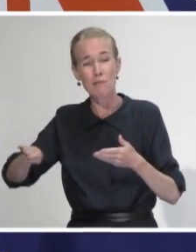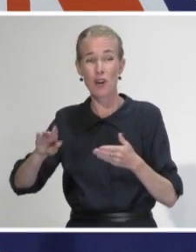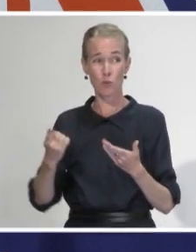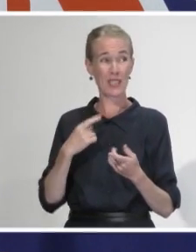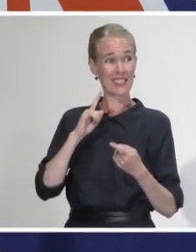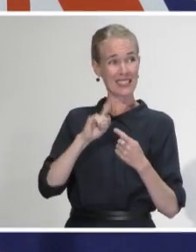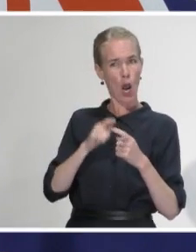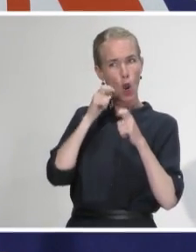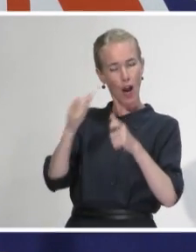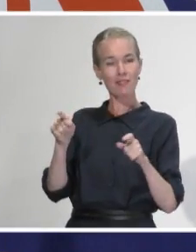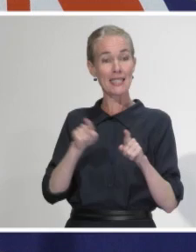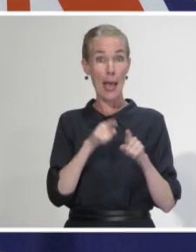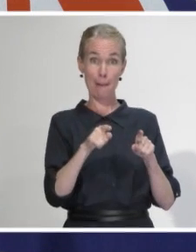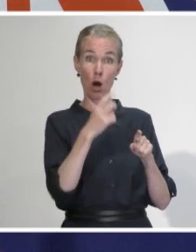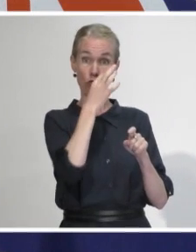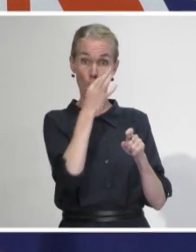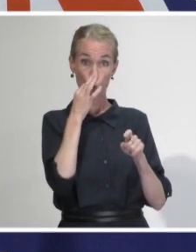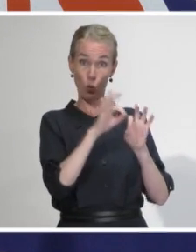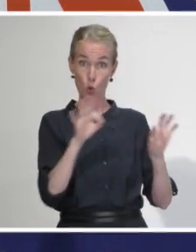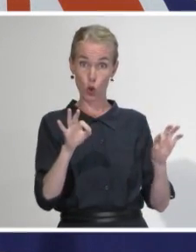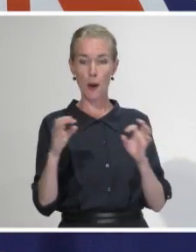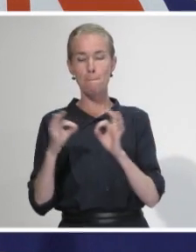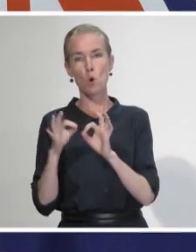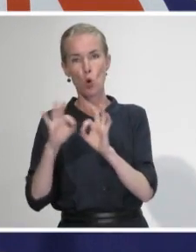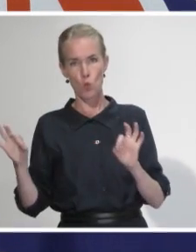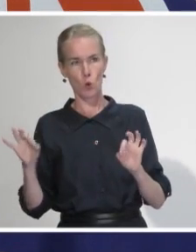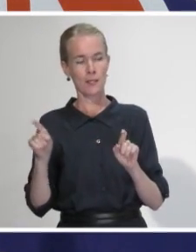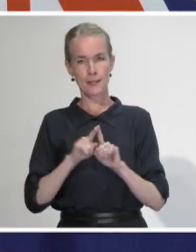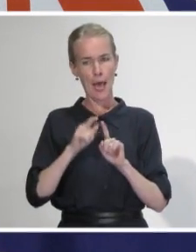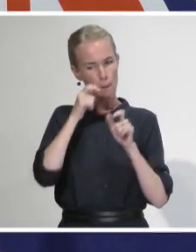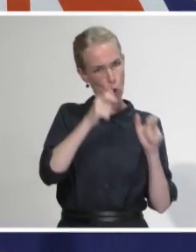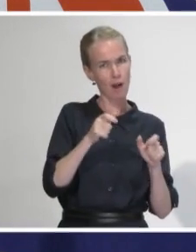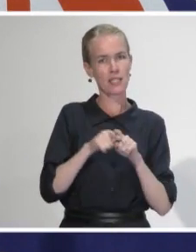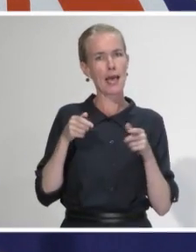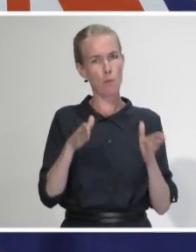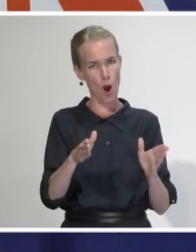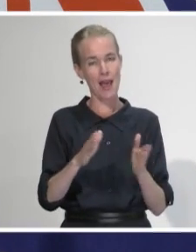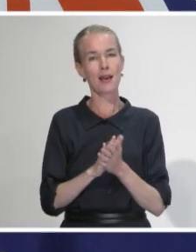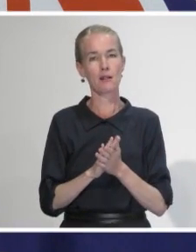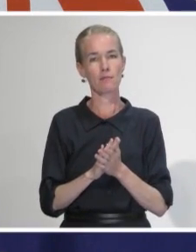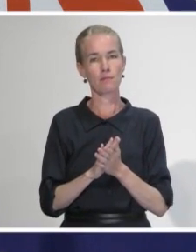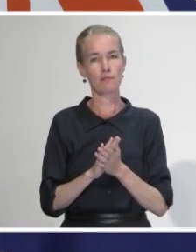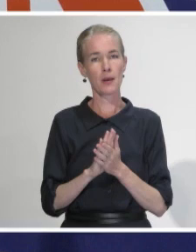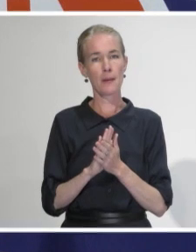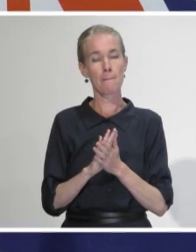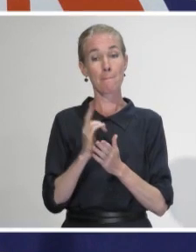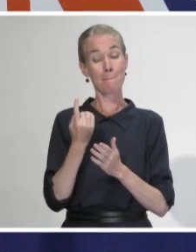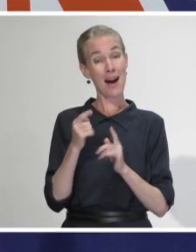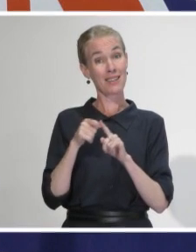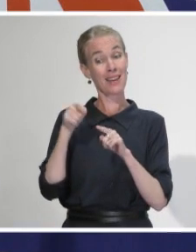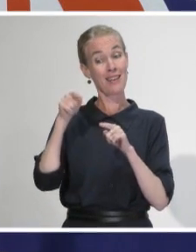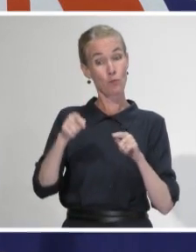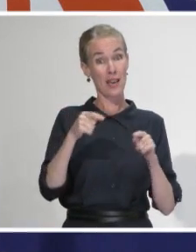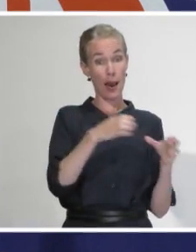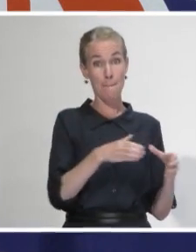if they had been at Rosewood. It's just a facility that is better able to look after them at the moment, particularly because a number of staff